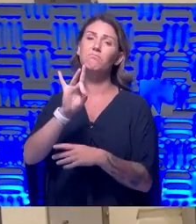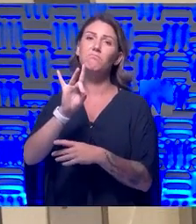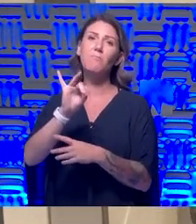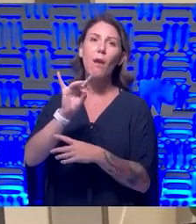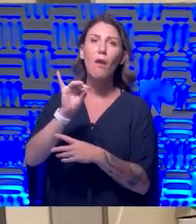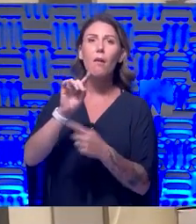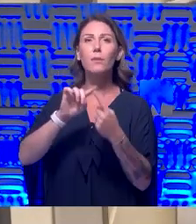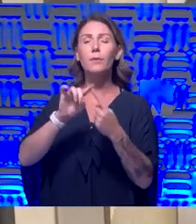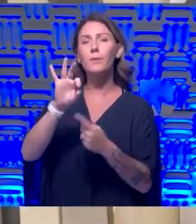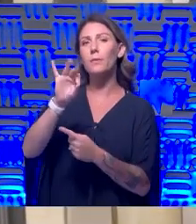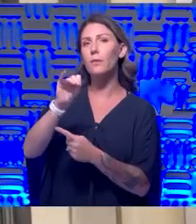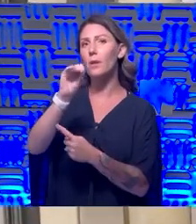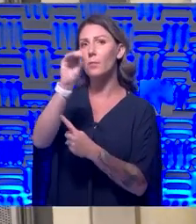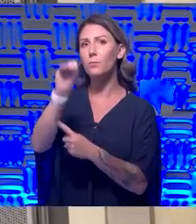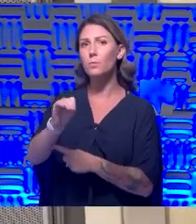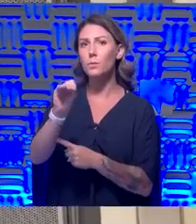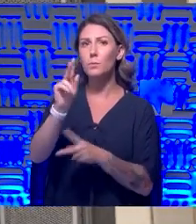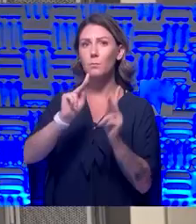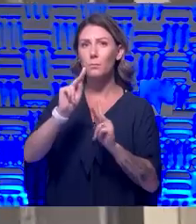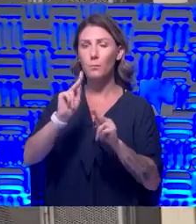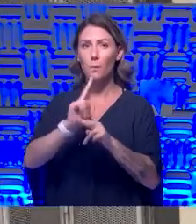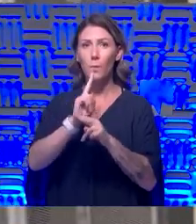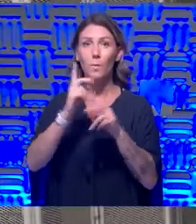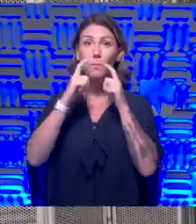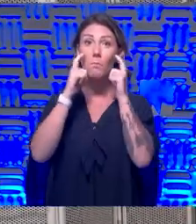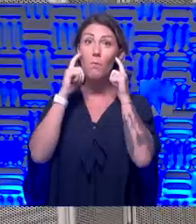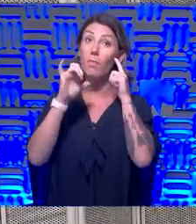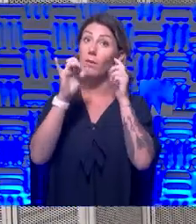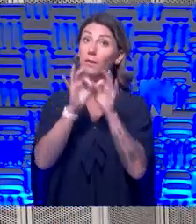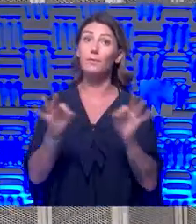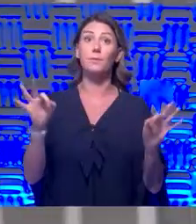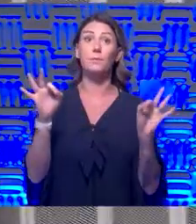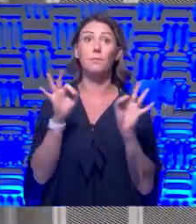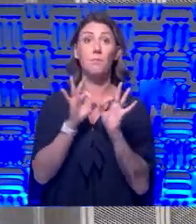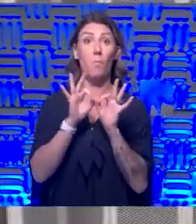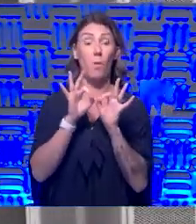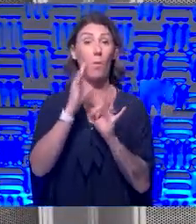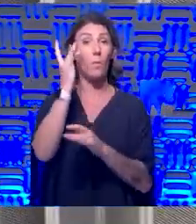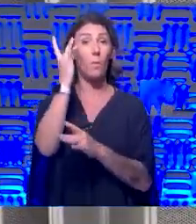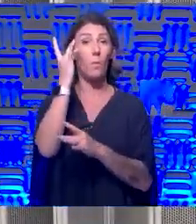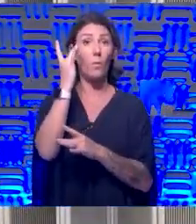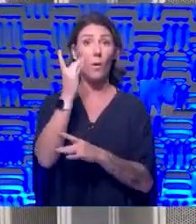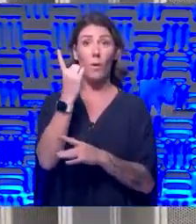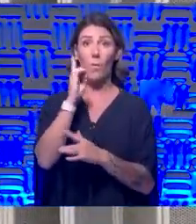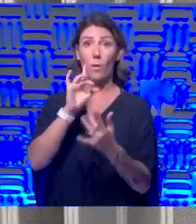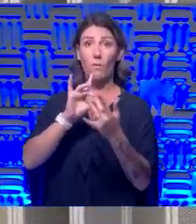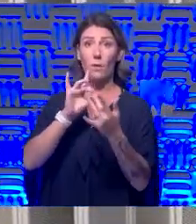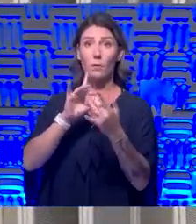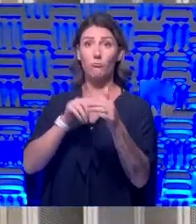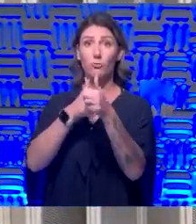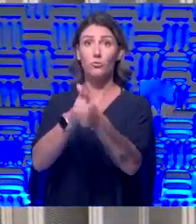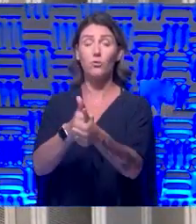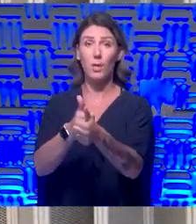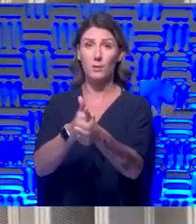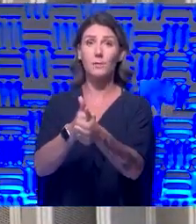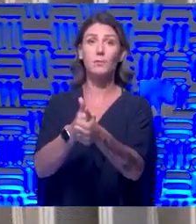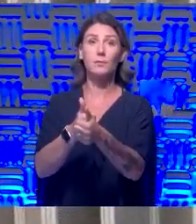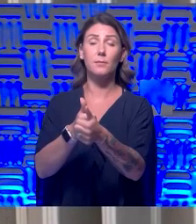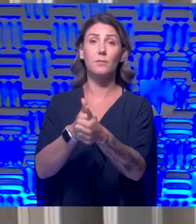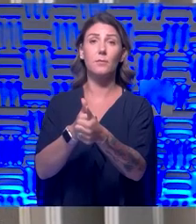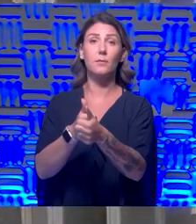people wearing masks, which is important because we know from one of the contact tracing that